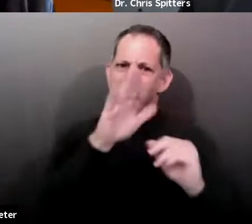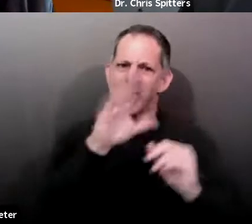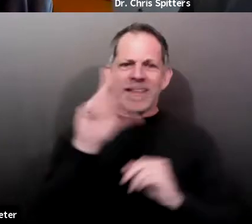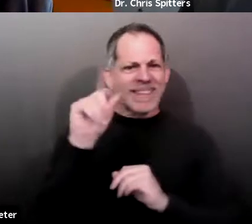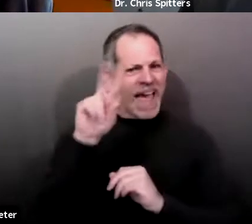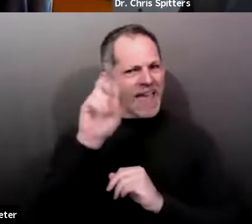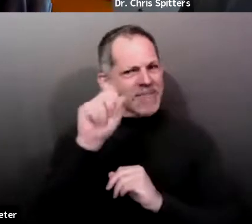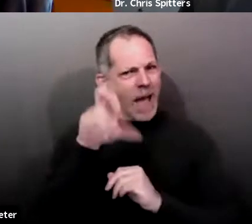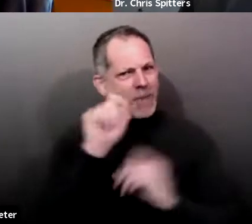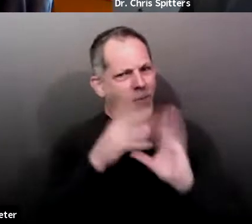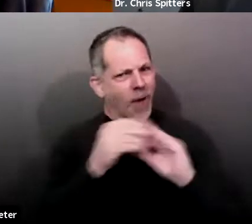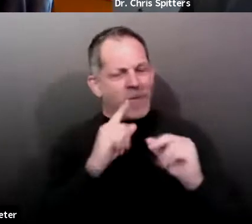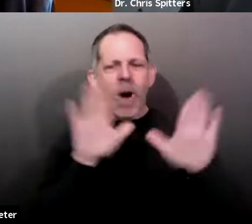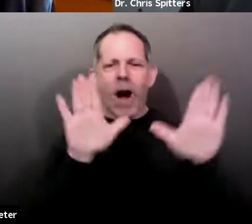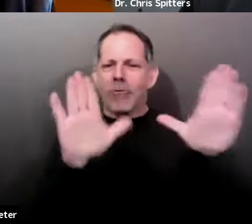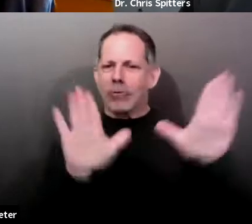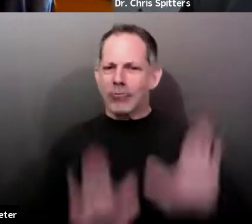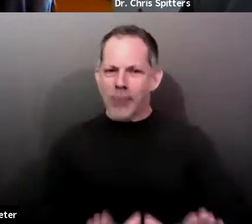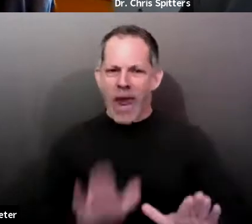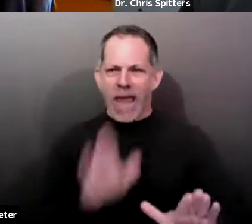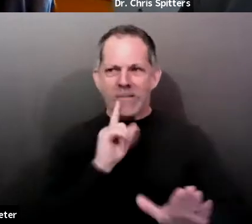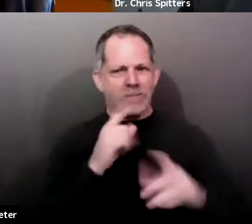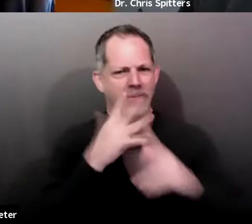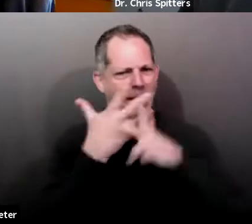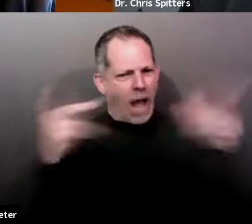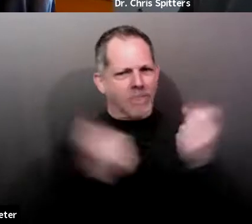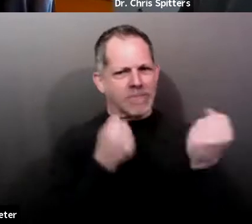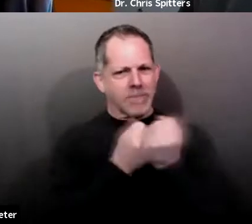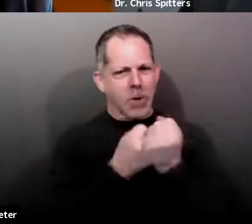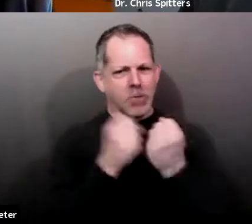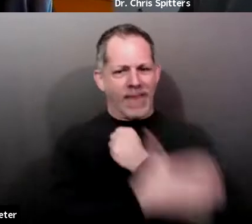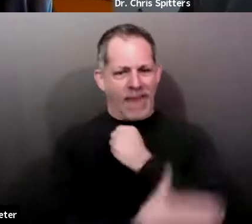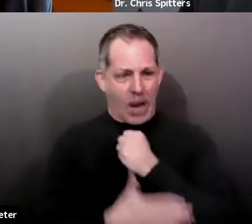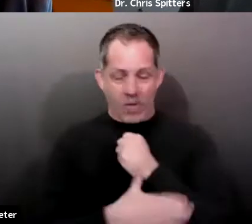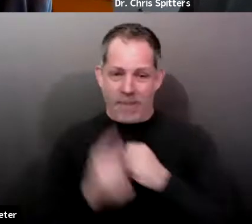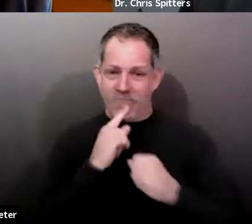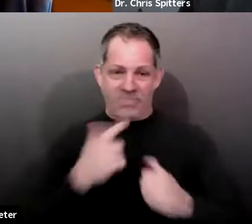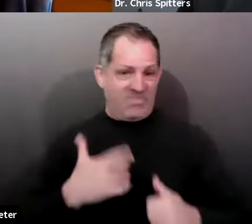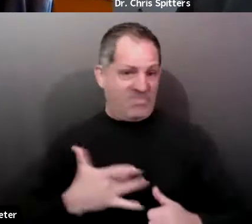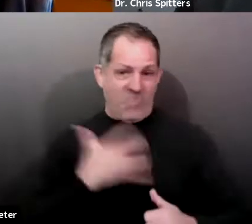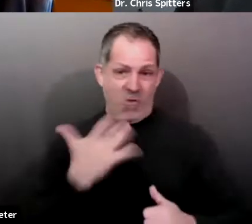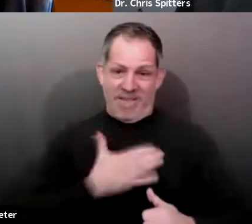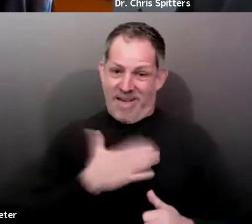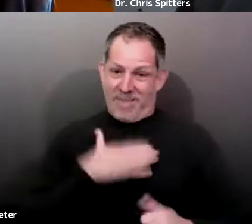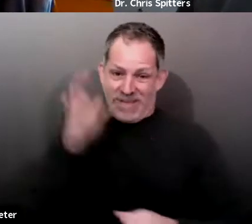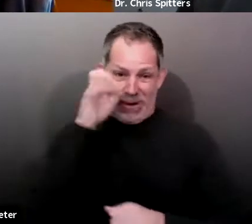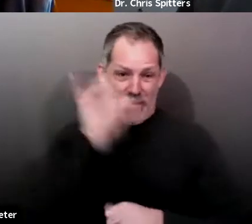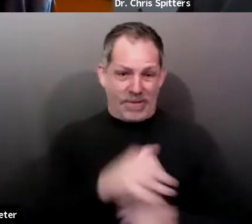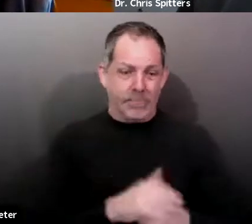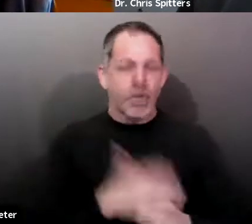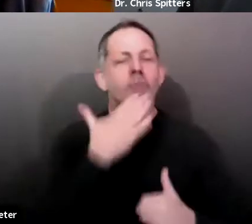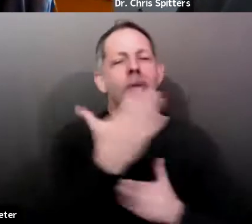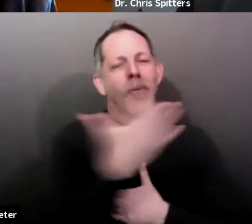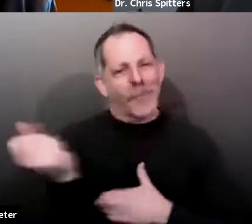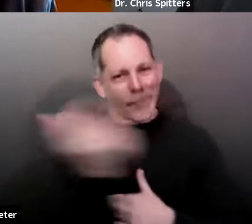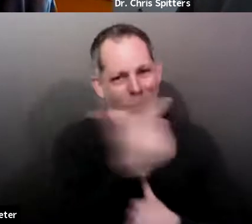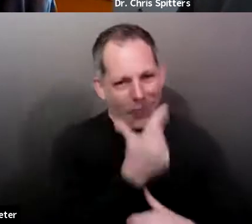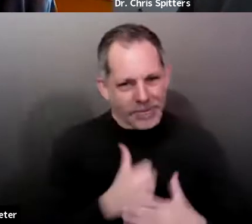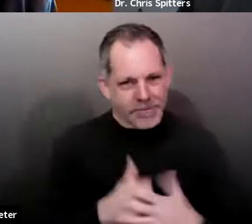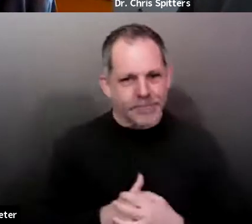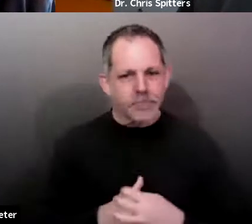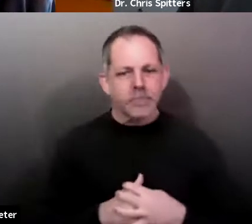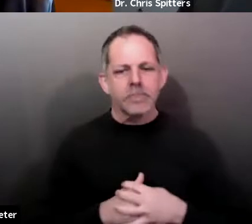So, glad to hear that. Thank you, and good morning, everyone. So, I'm going to just have a few comments today,